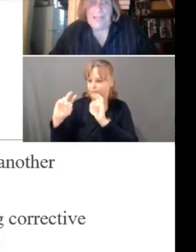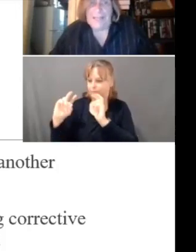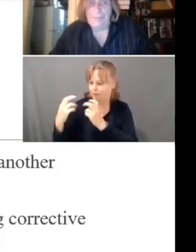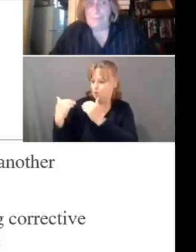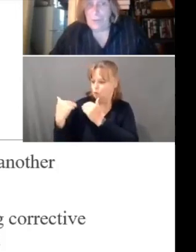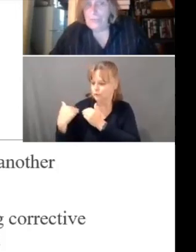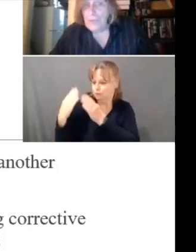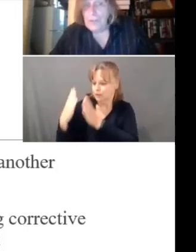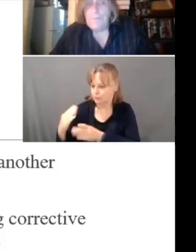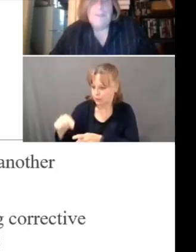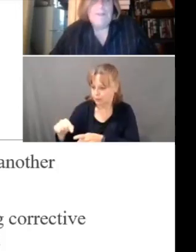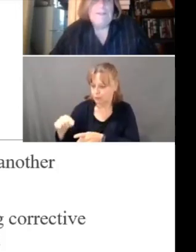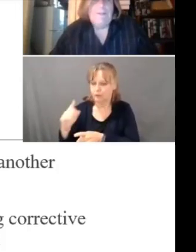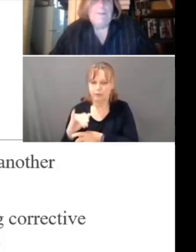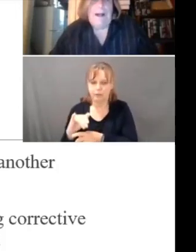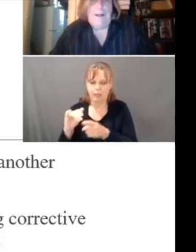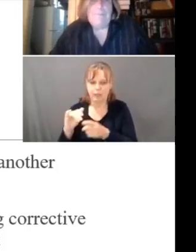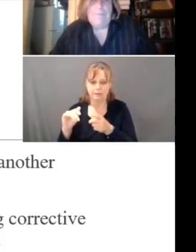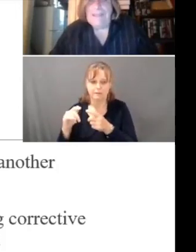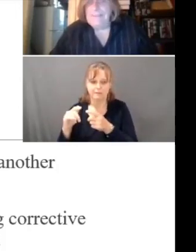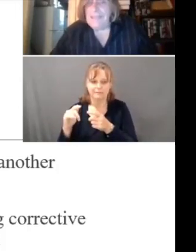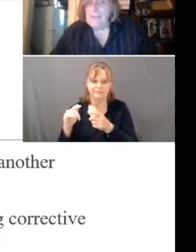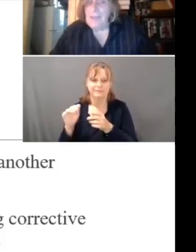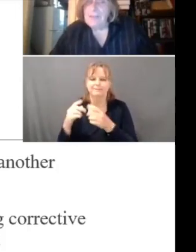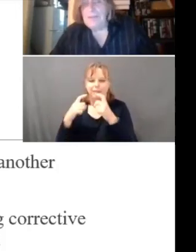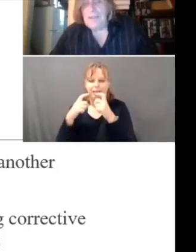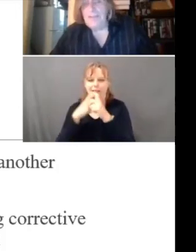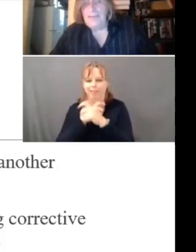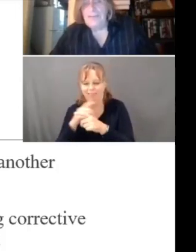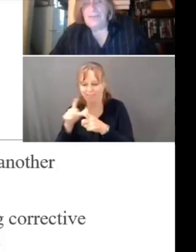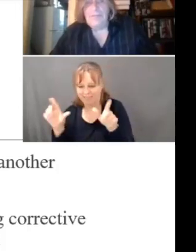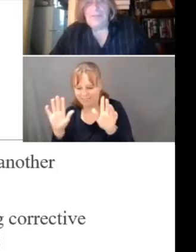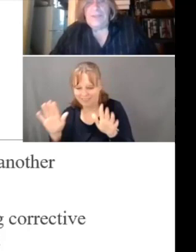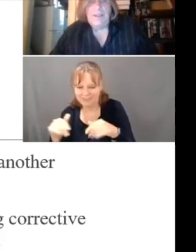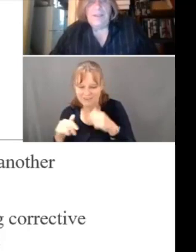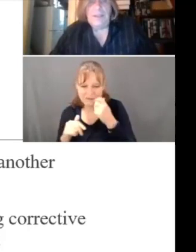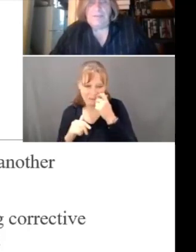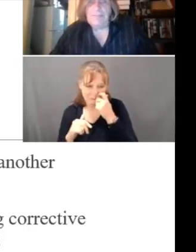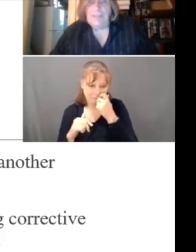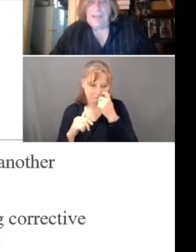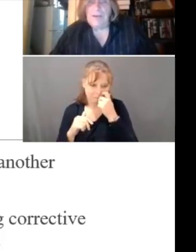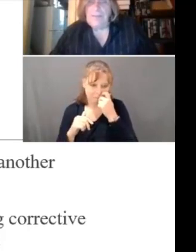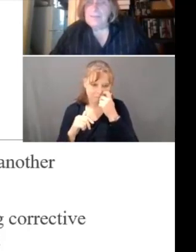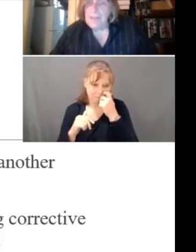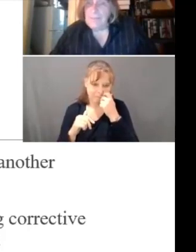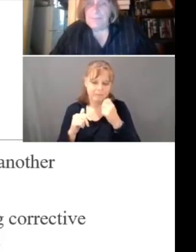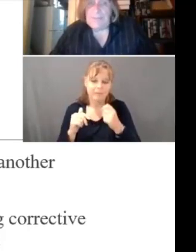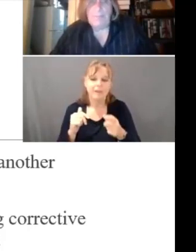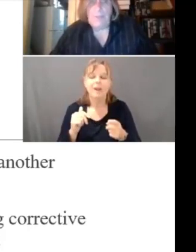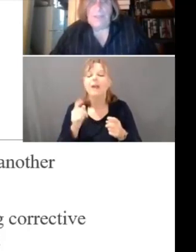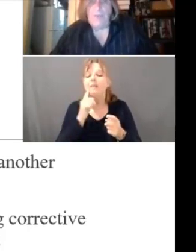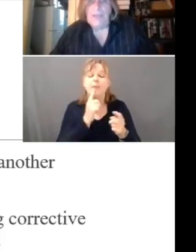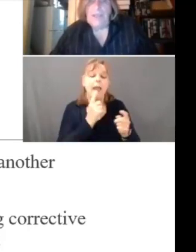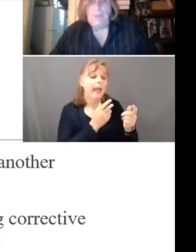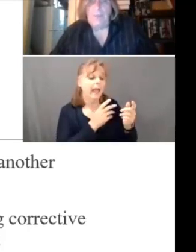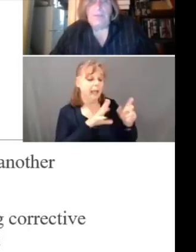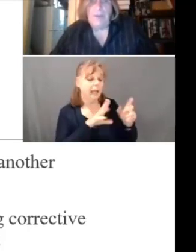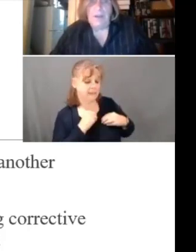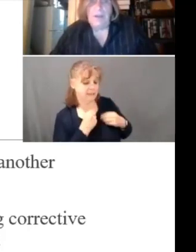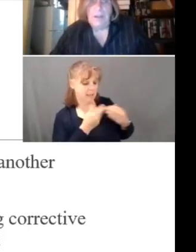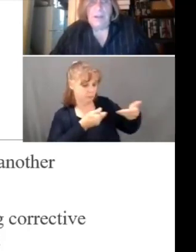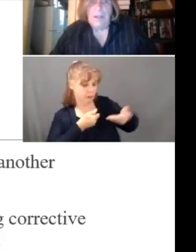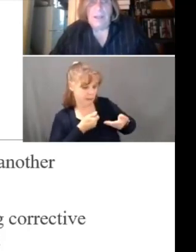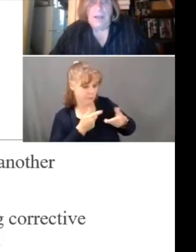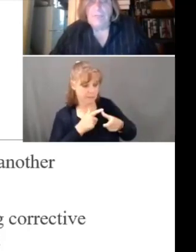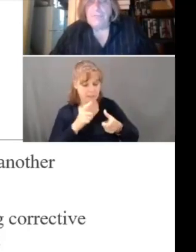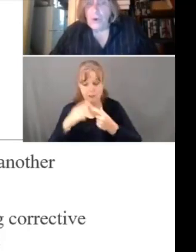which is kind of a mouthful. Uh, they can take recommendations of the investigator and they say, yeah, we agree. And we're either